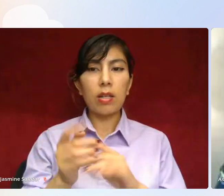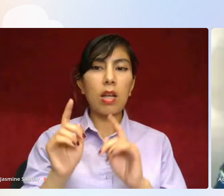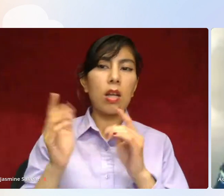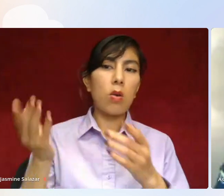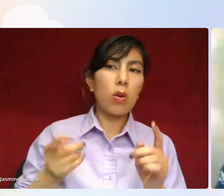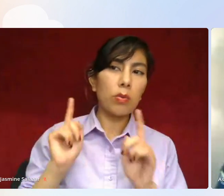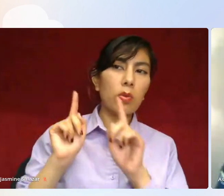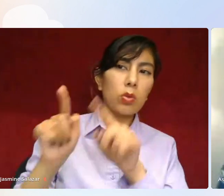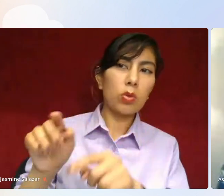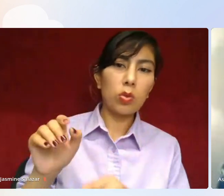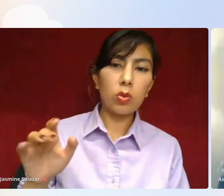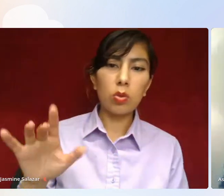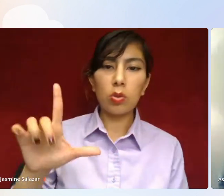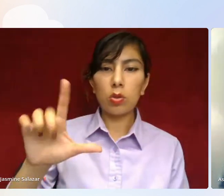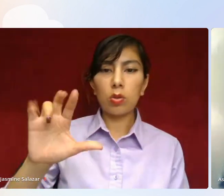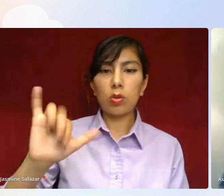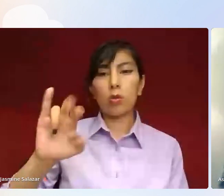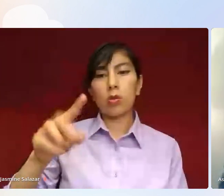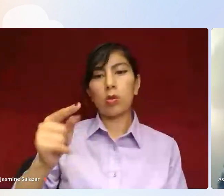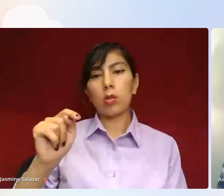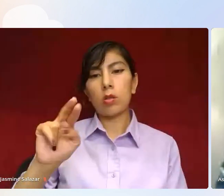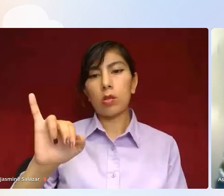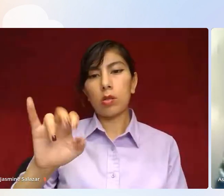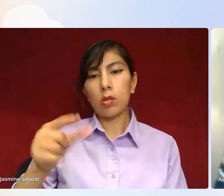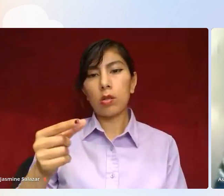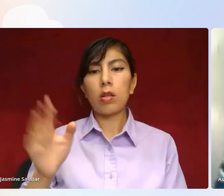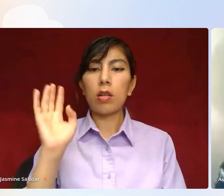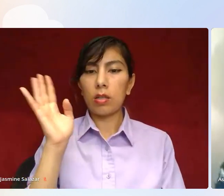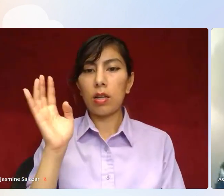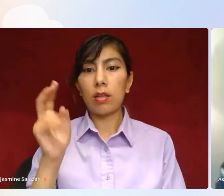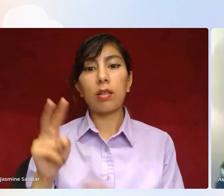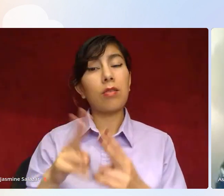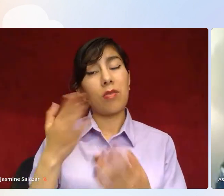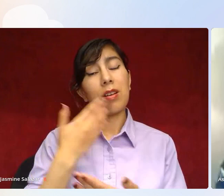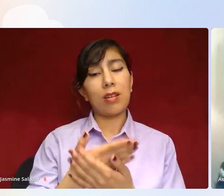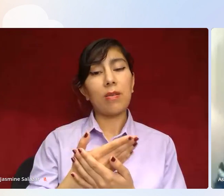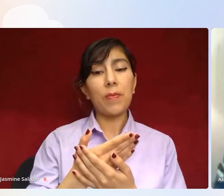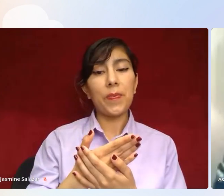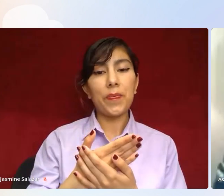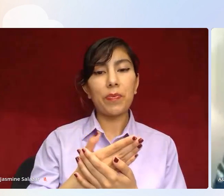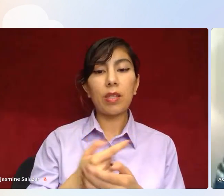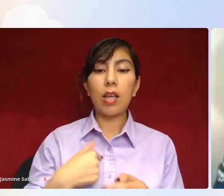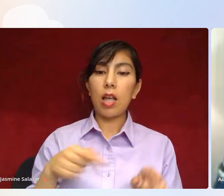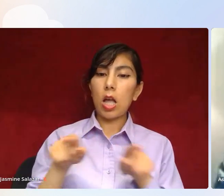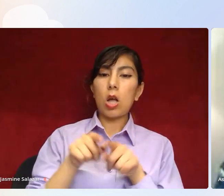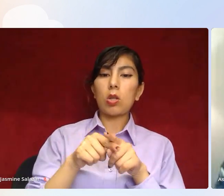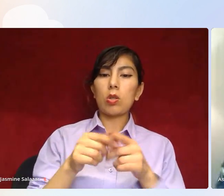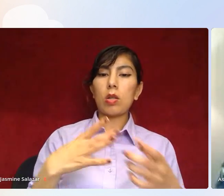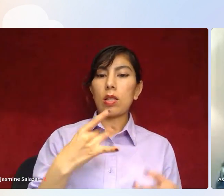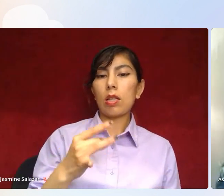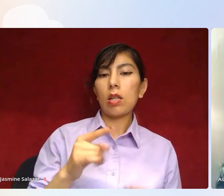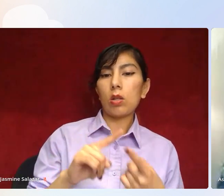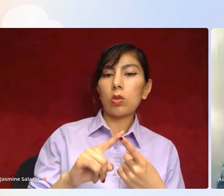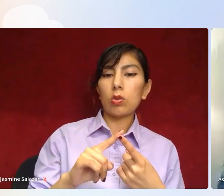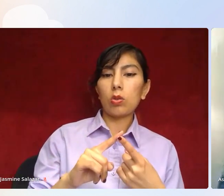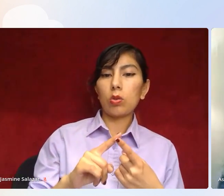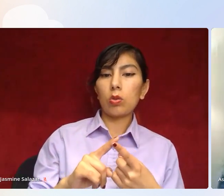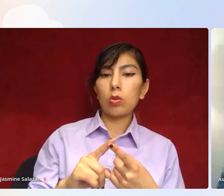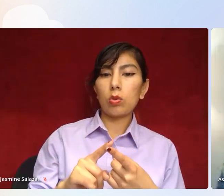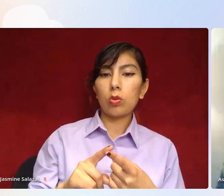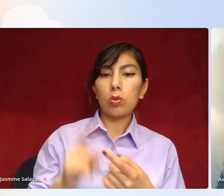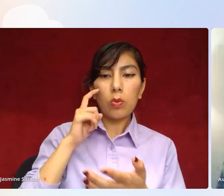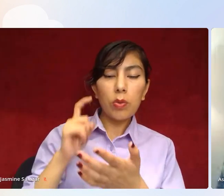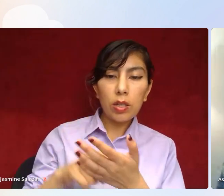talks and listen to his. It's really good. And I also like to recognize and